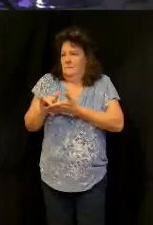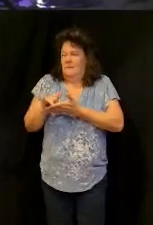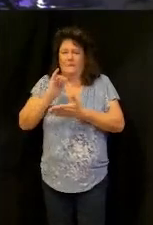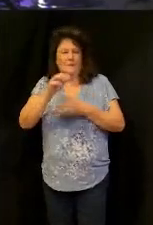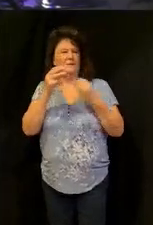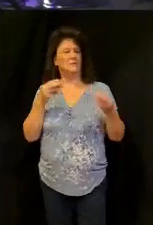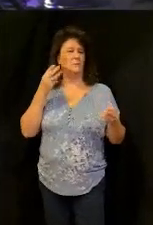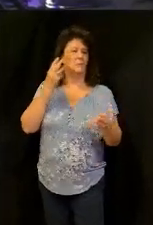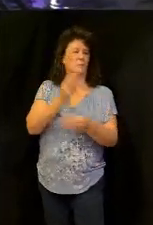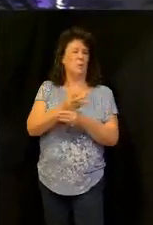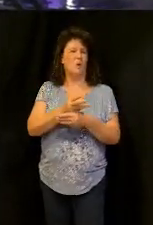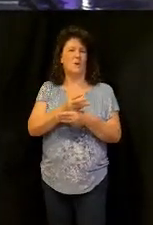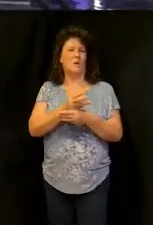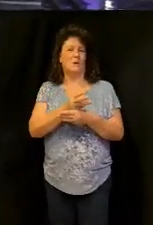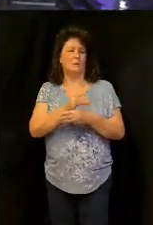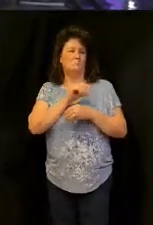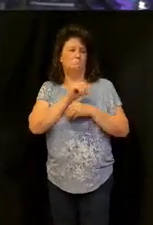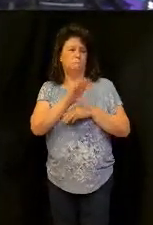live in